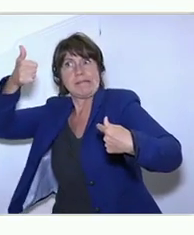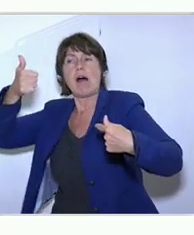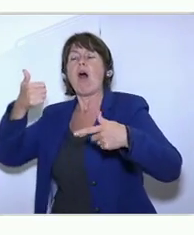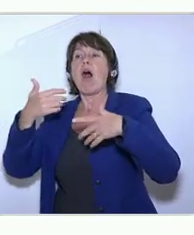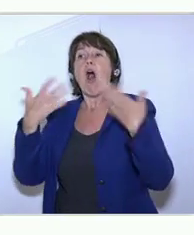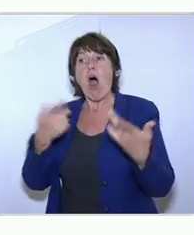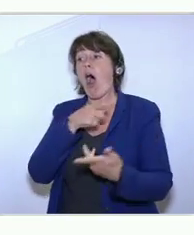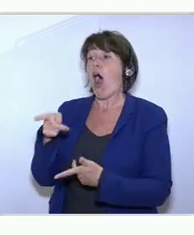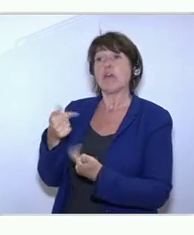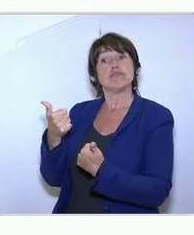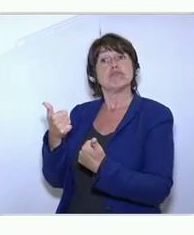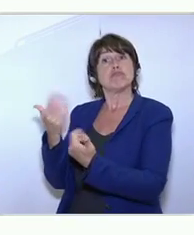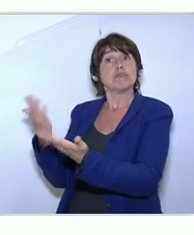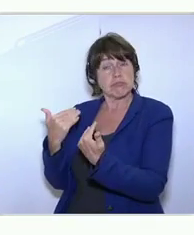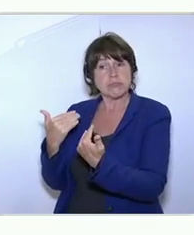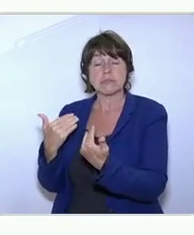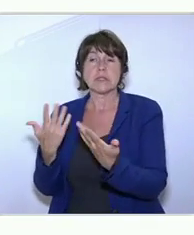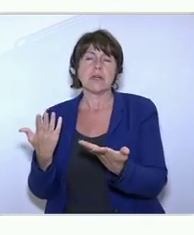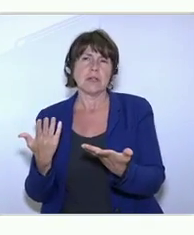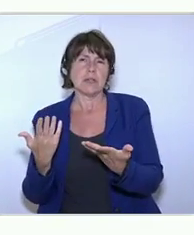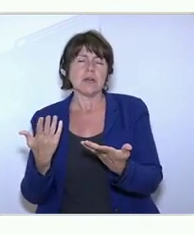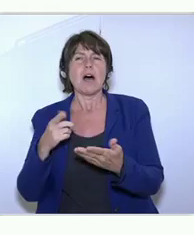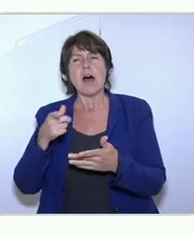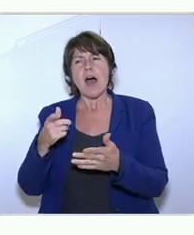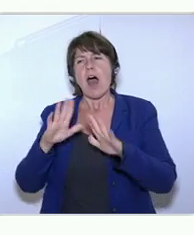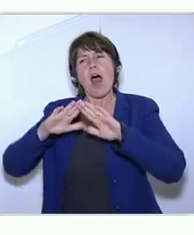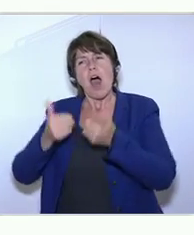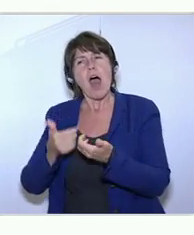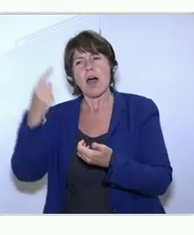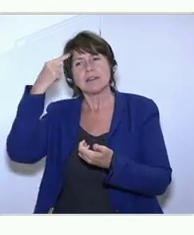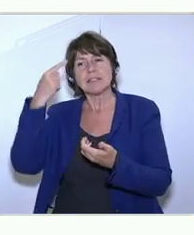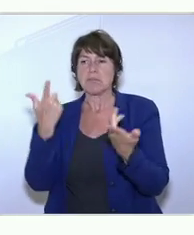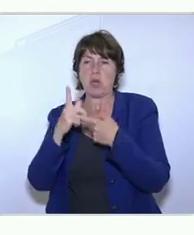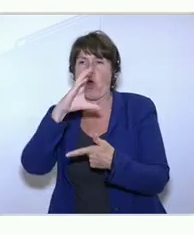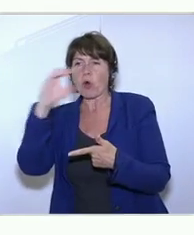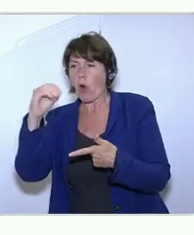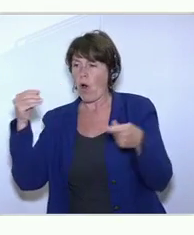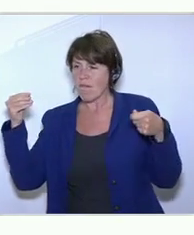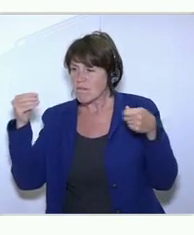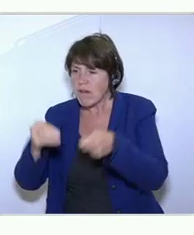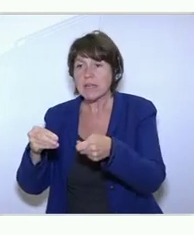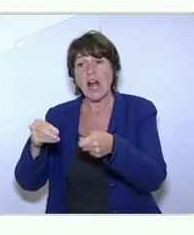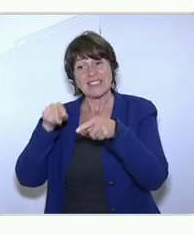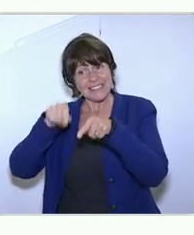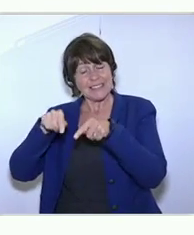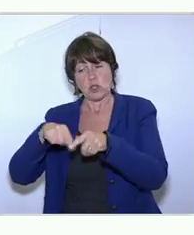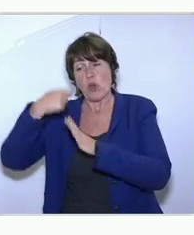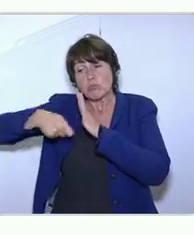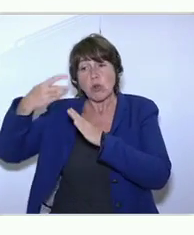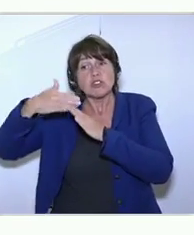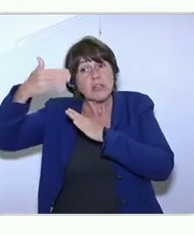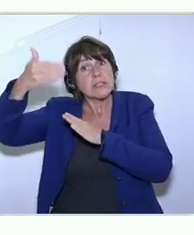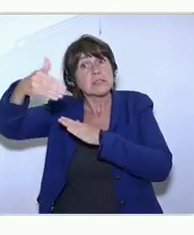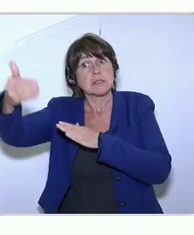how do you see the procedure next to finance, to co-finance, to facilitate the development of new